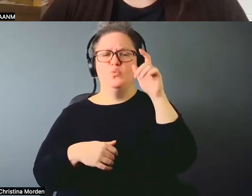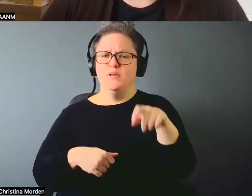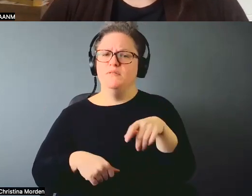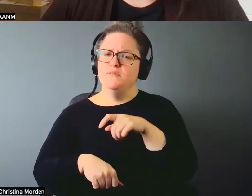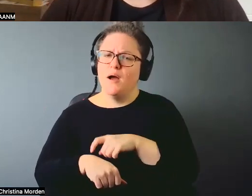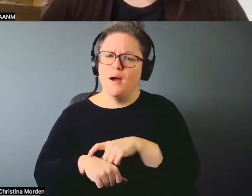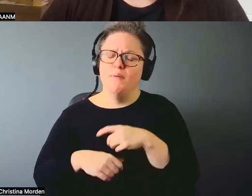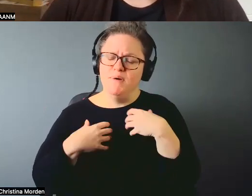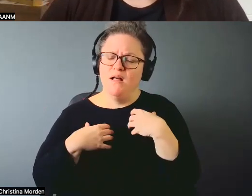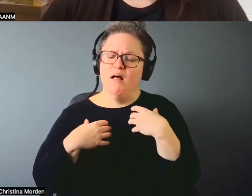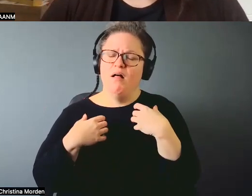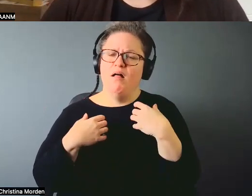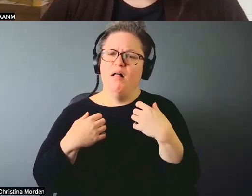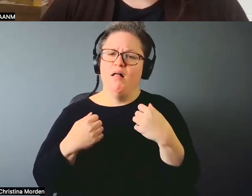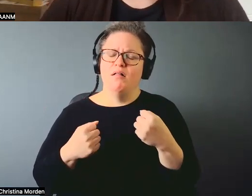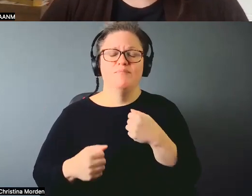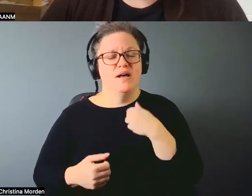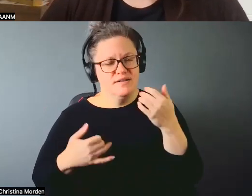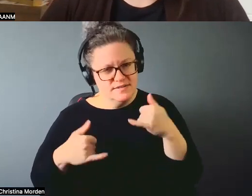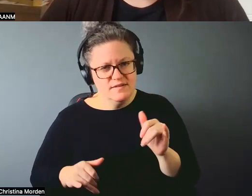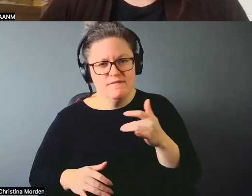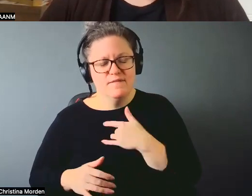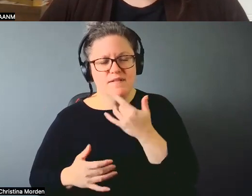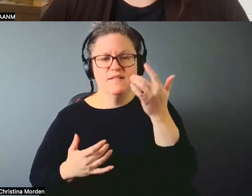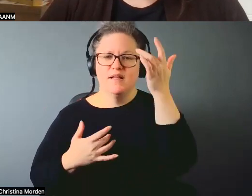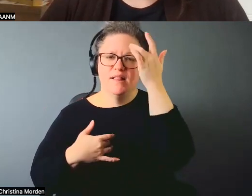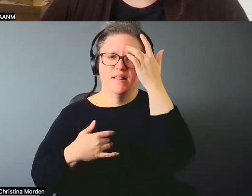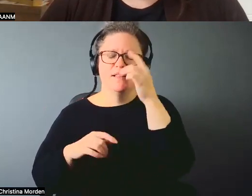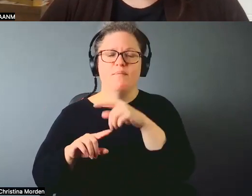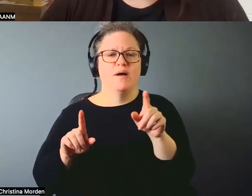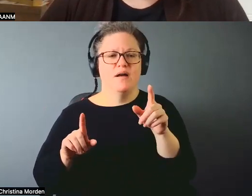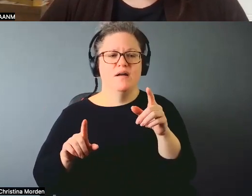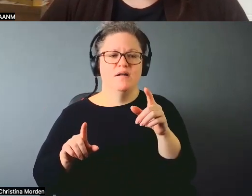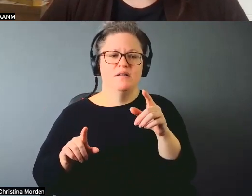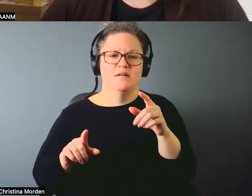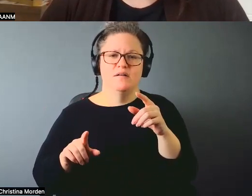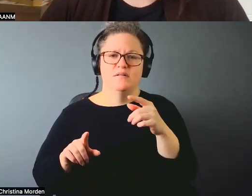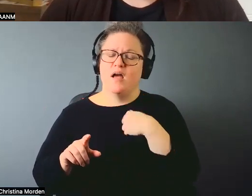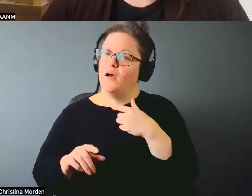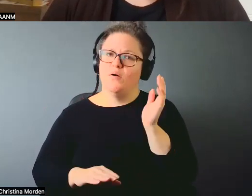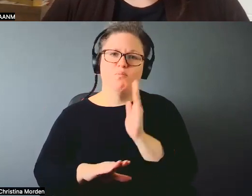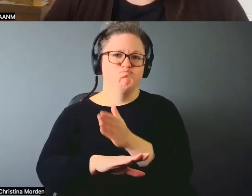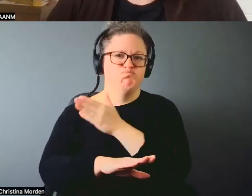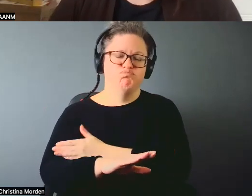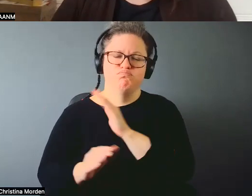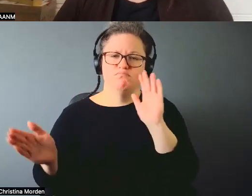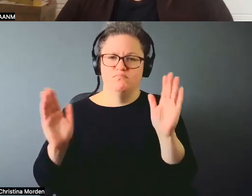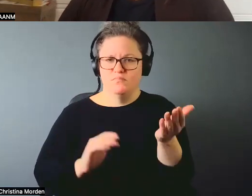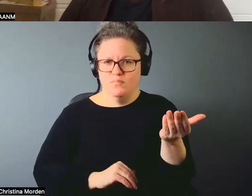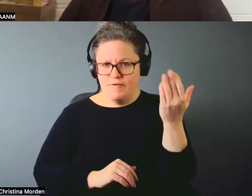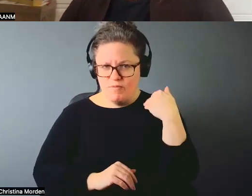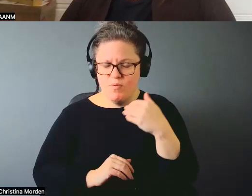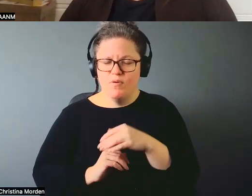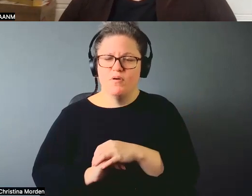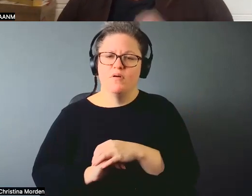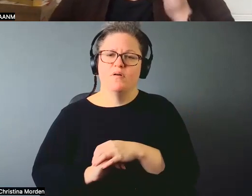And I still feel so ill, but I'm doing like so much better before than before, you know. And I